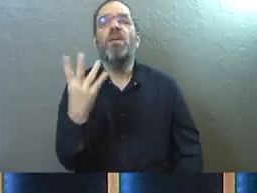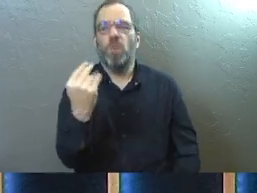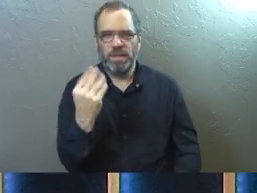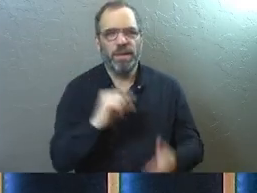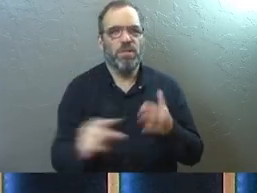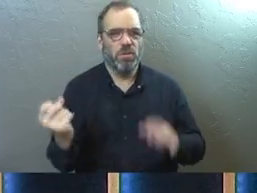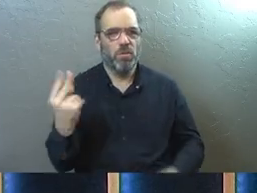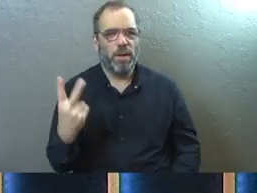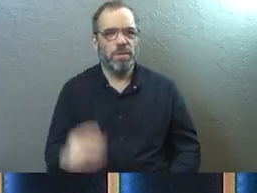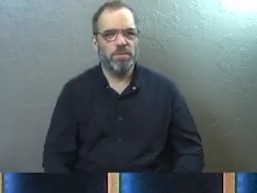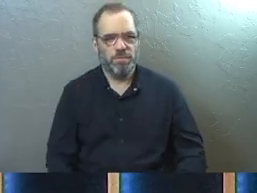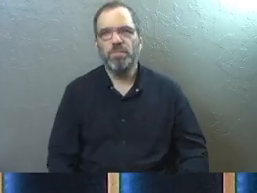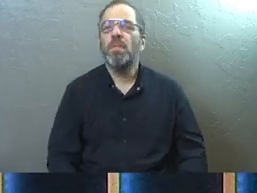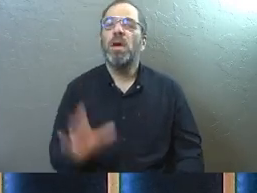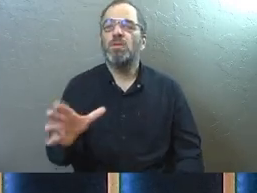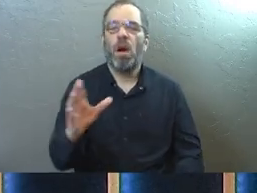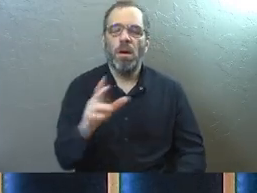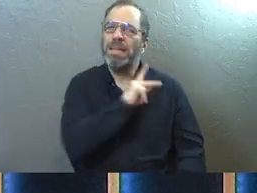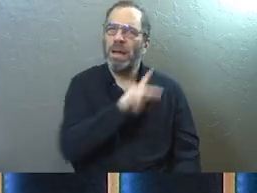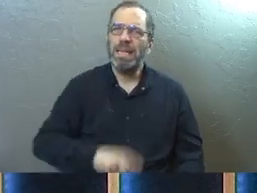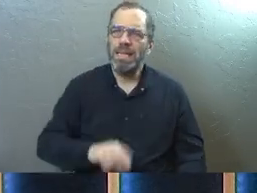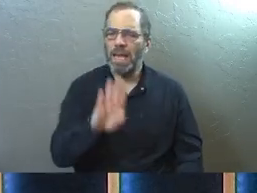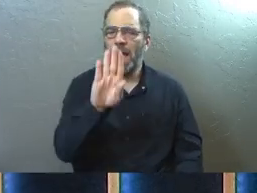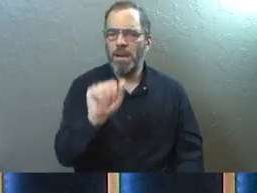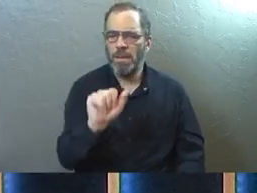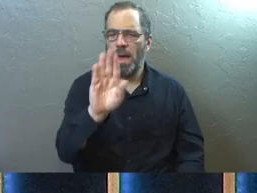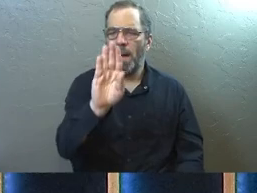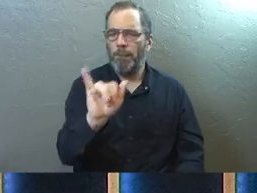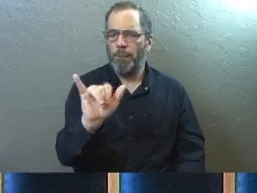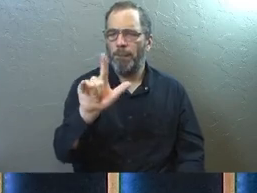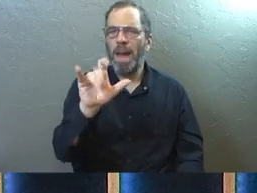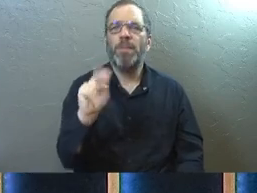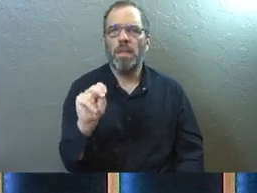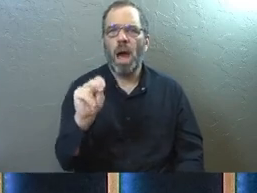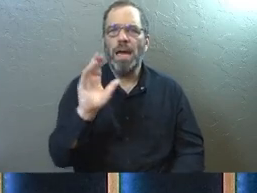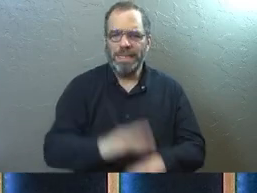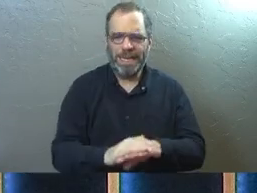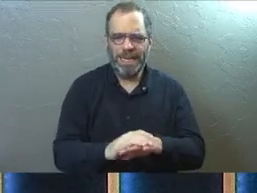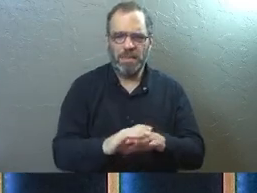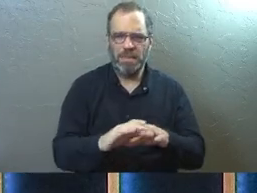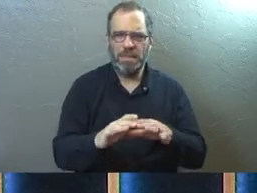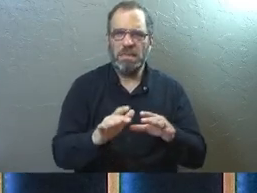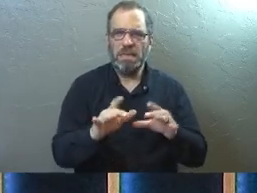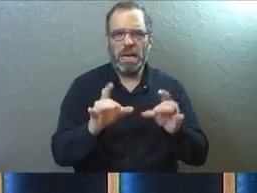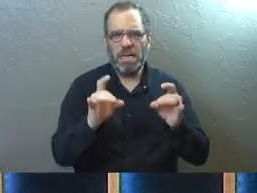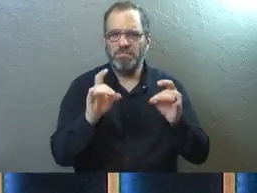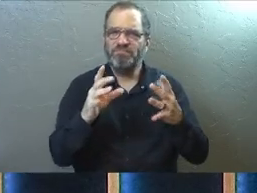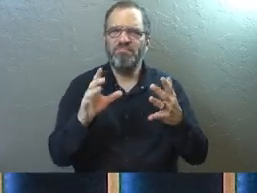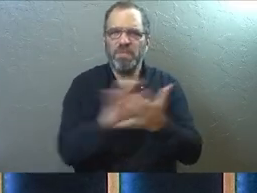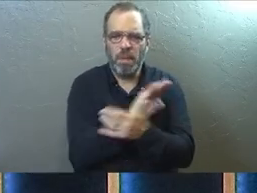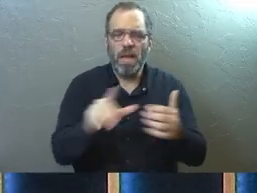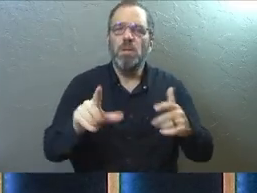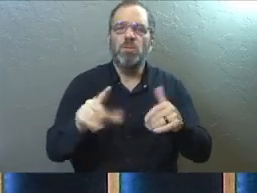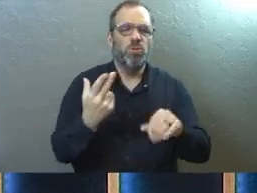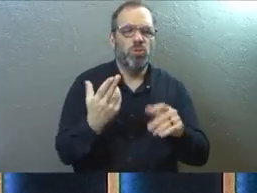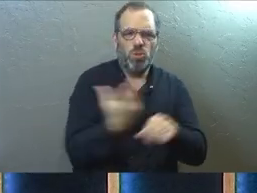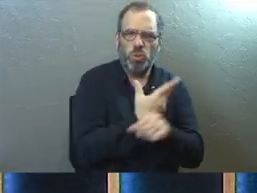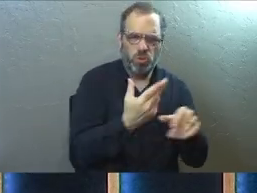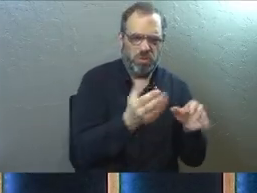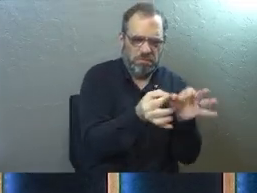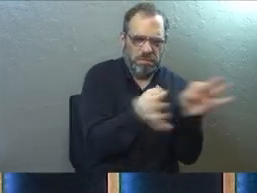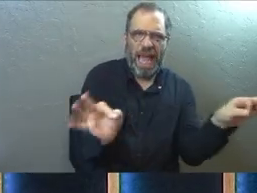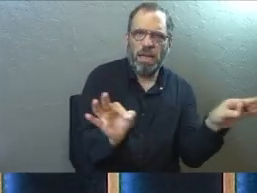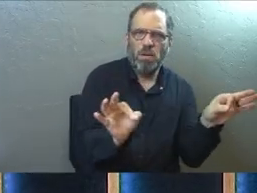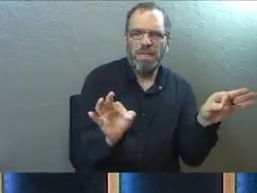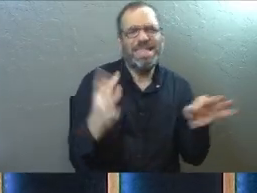king of Babylon. And when it's describing the king of Babylon, it talks about his demise. He begins to use language